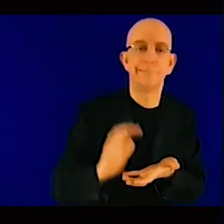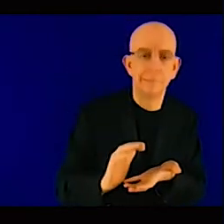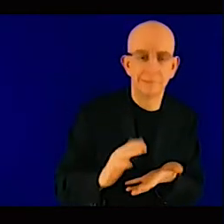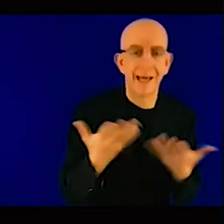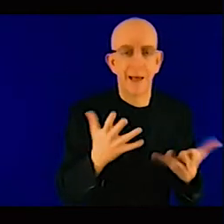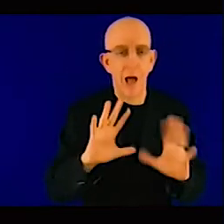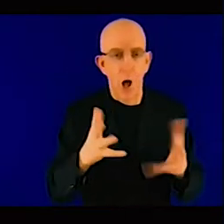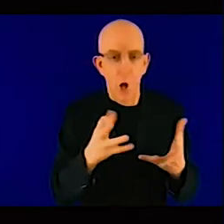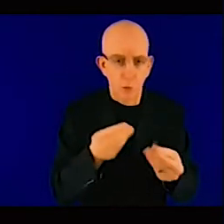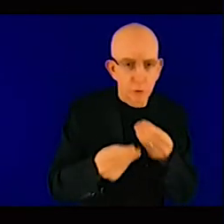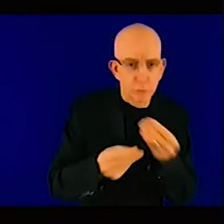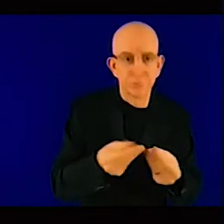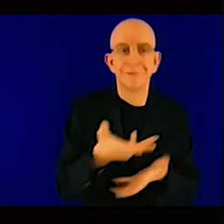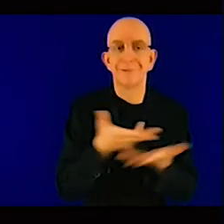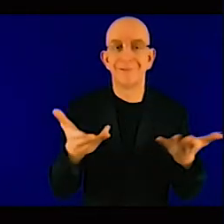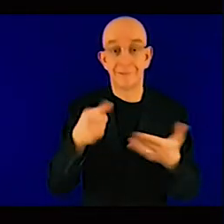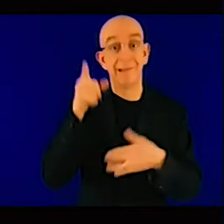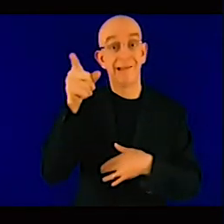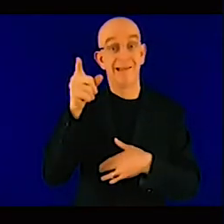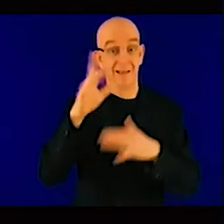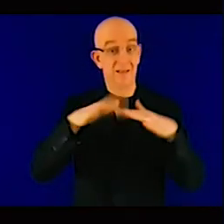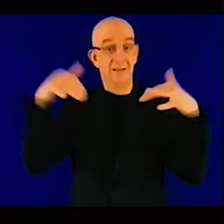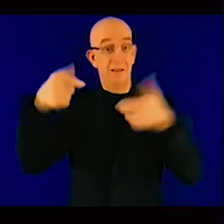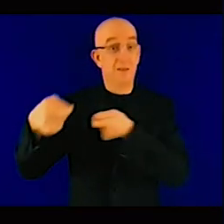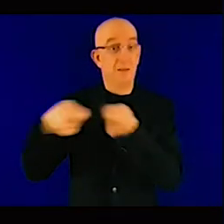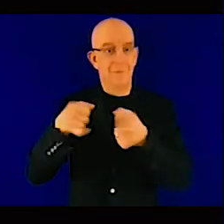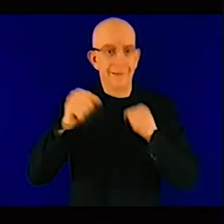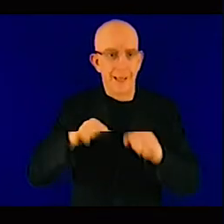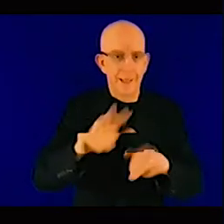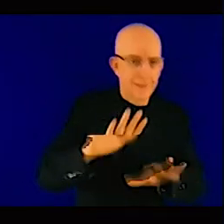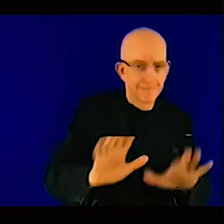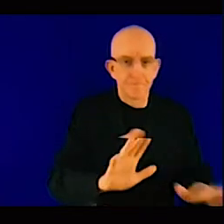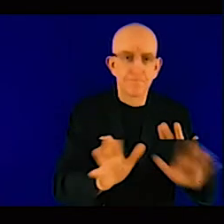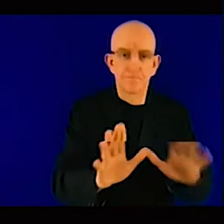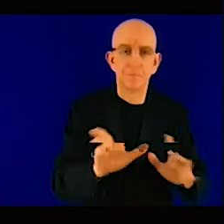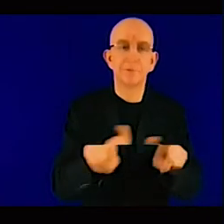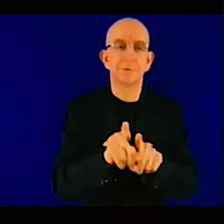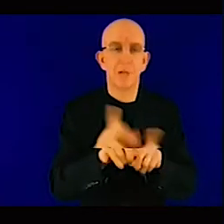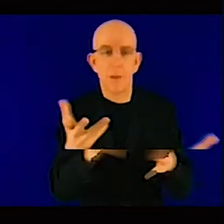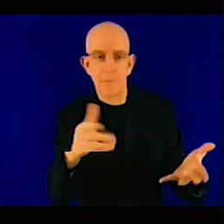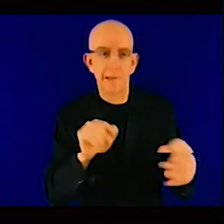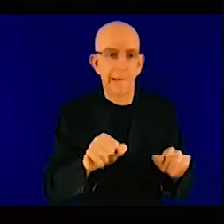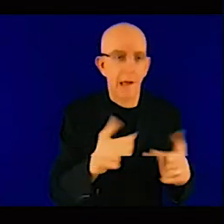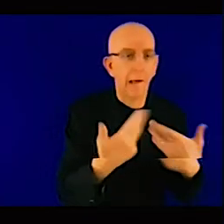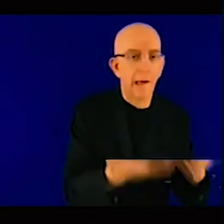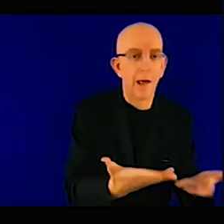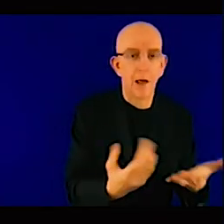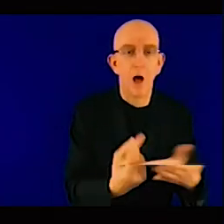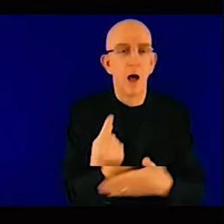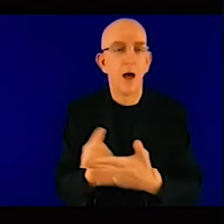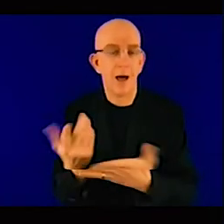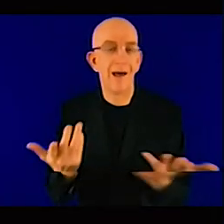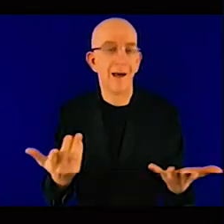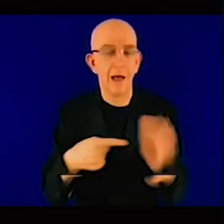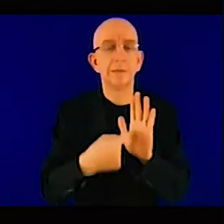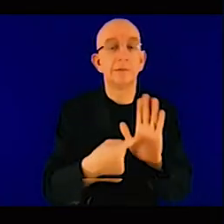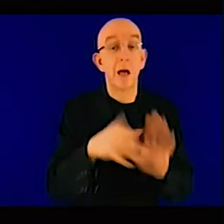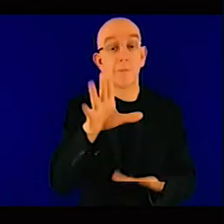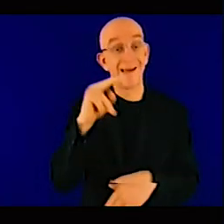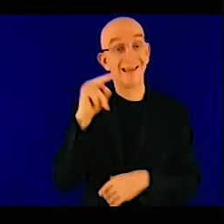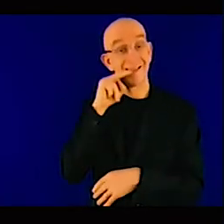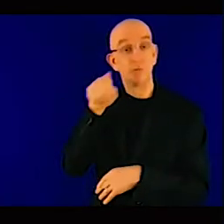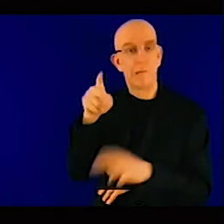a level of comfort to these commercial banks knowing that they're guaranteed of a significant amount of money coming back to them